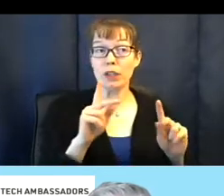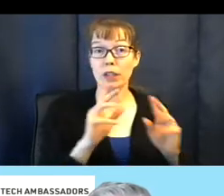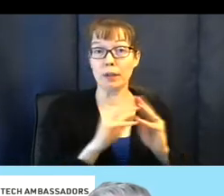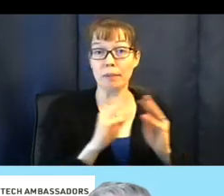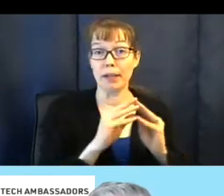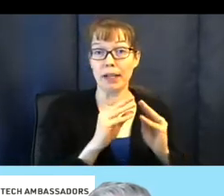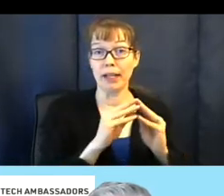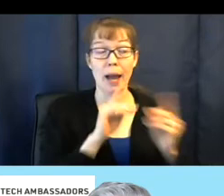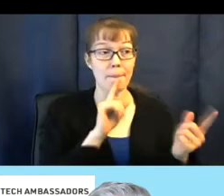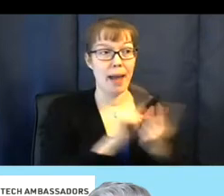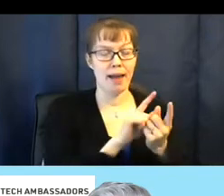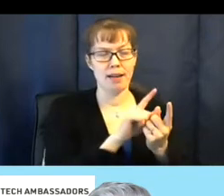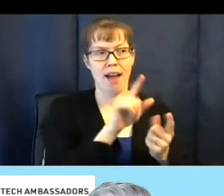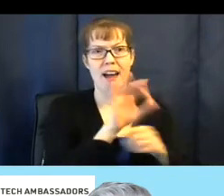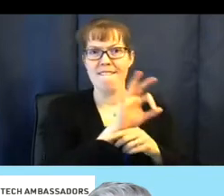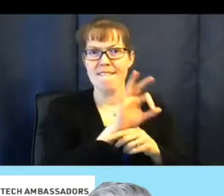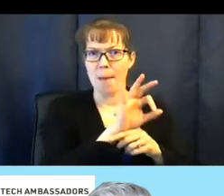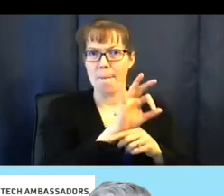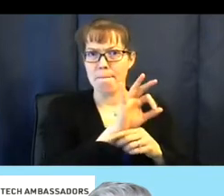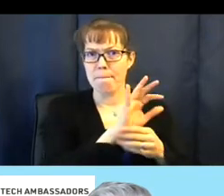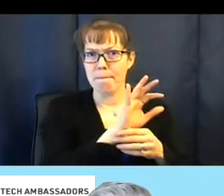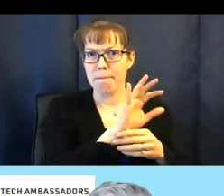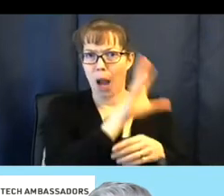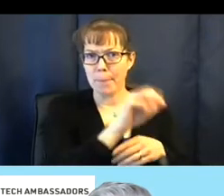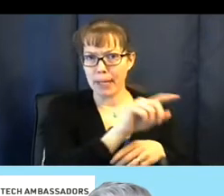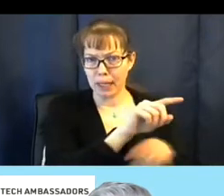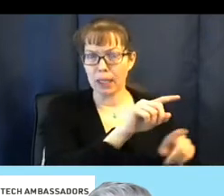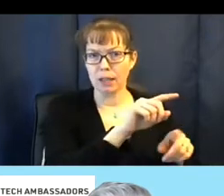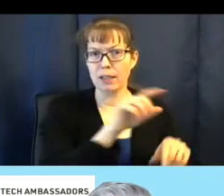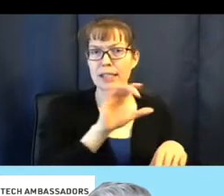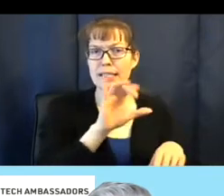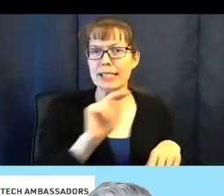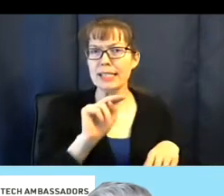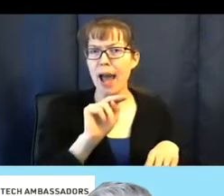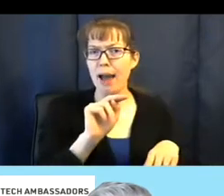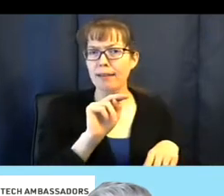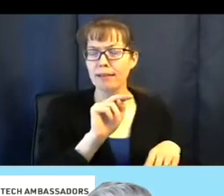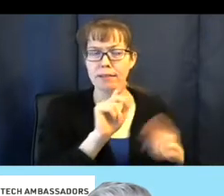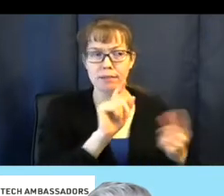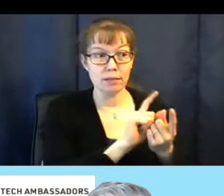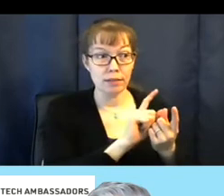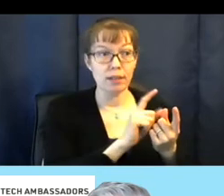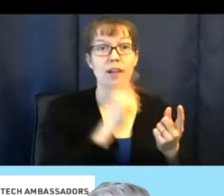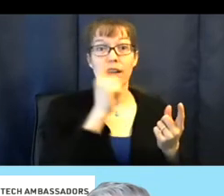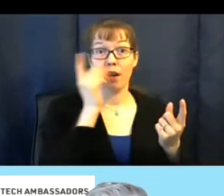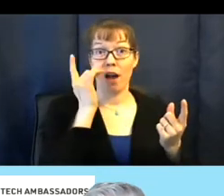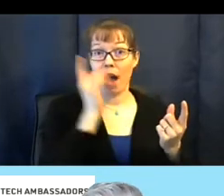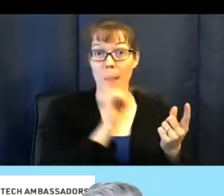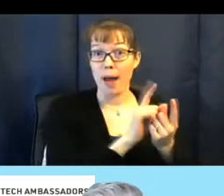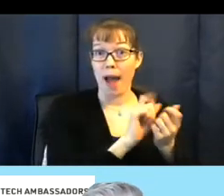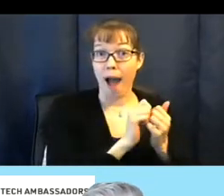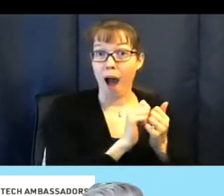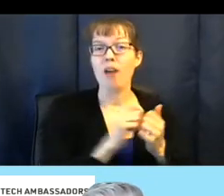filmmaker company in Cincinnati, Ohio. Because of the Tech Ambassador Program, I